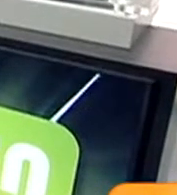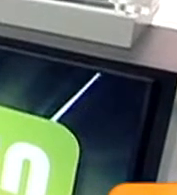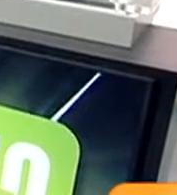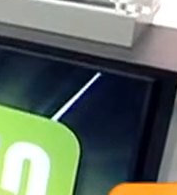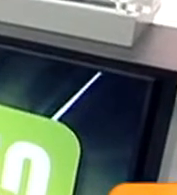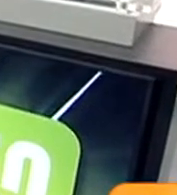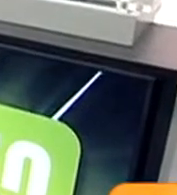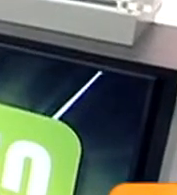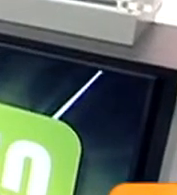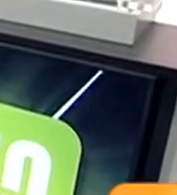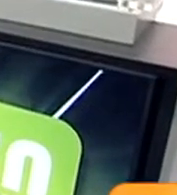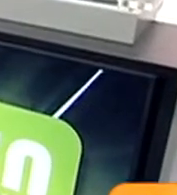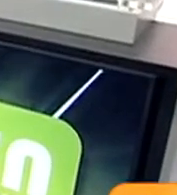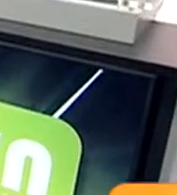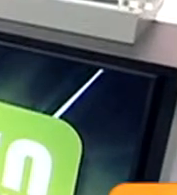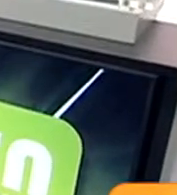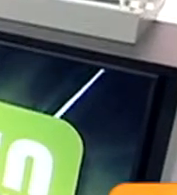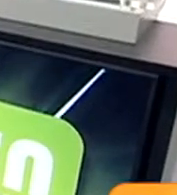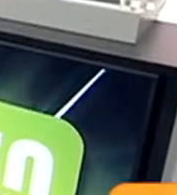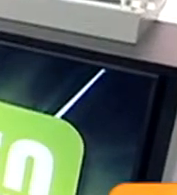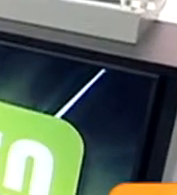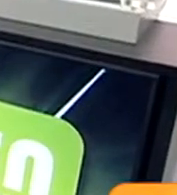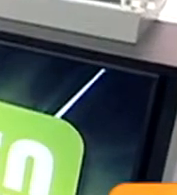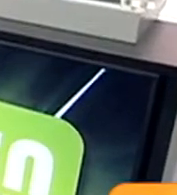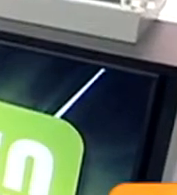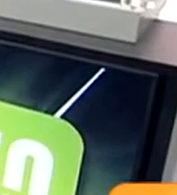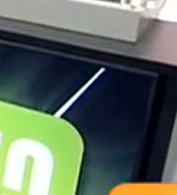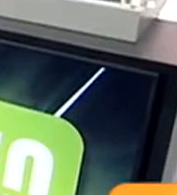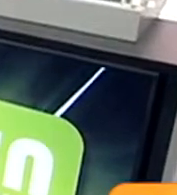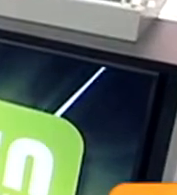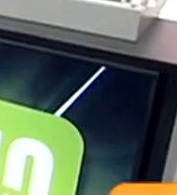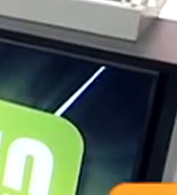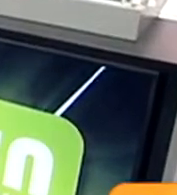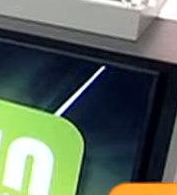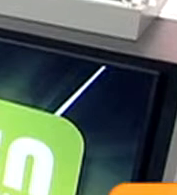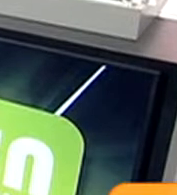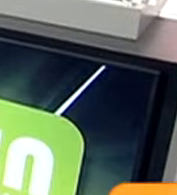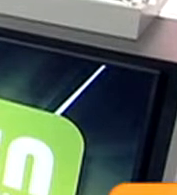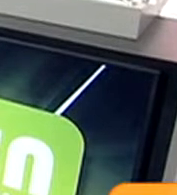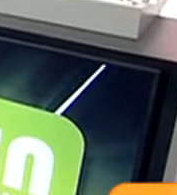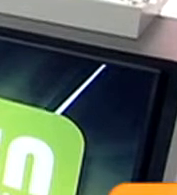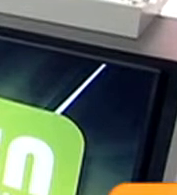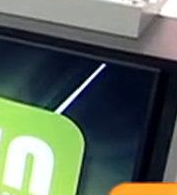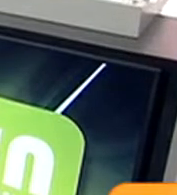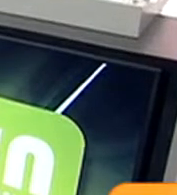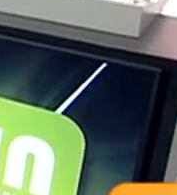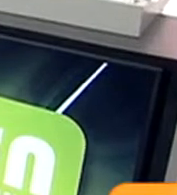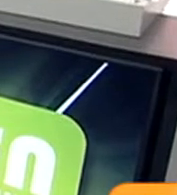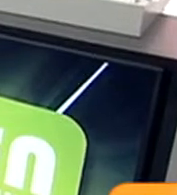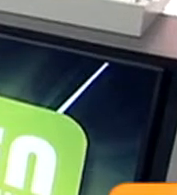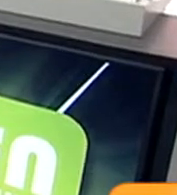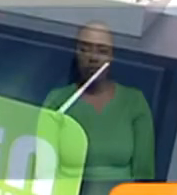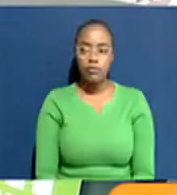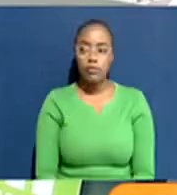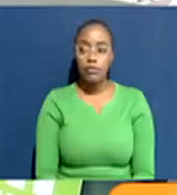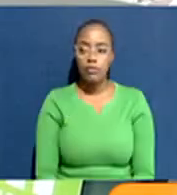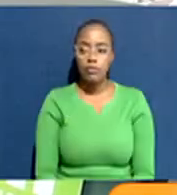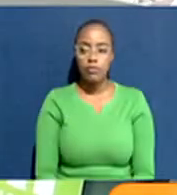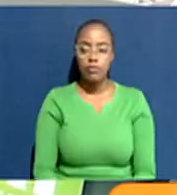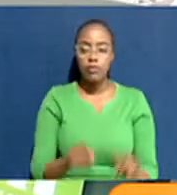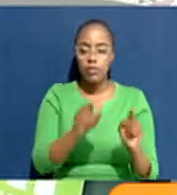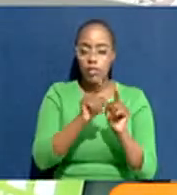we were not able to build those half a million houses a year. This is actually very interesting, and we actually did look at